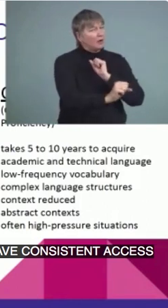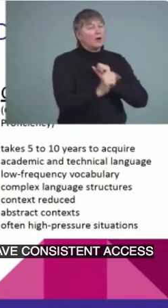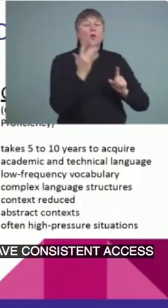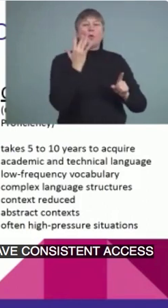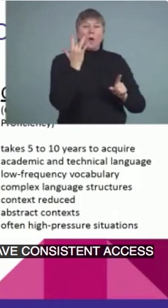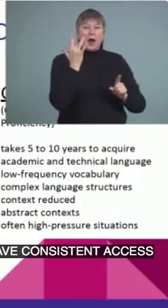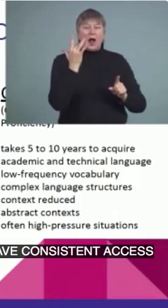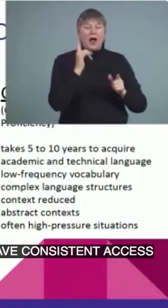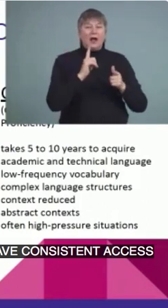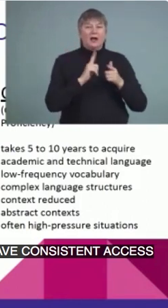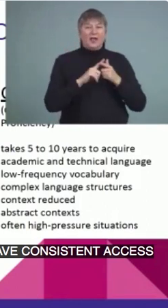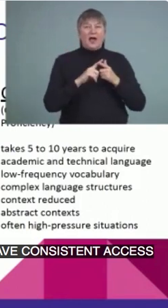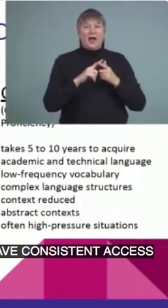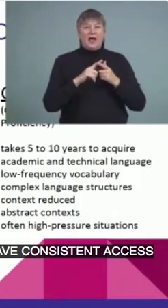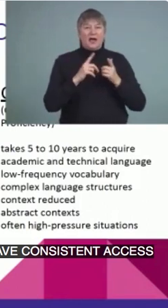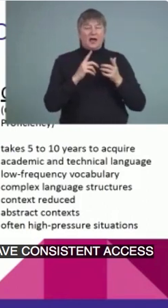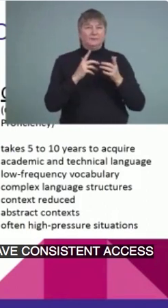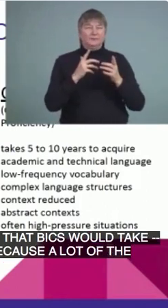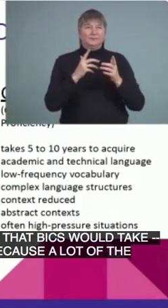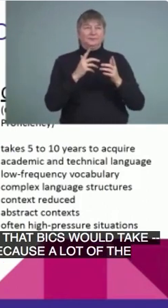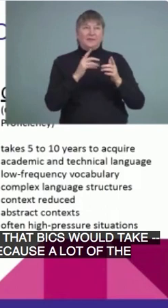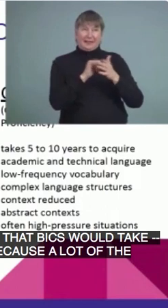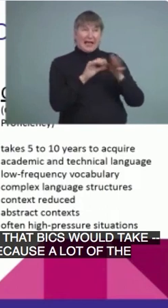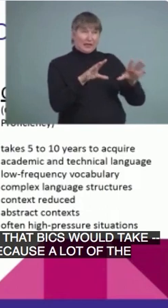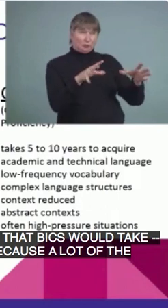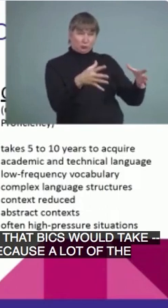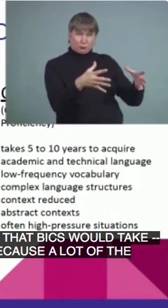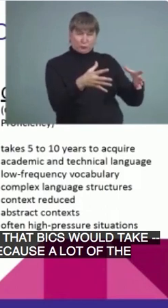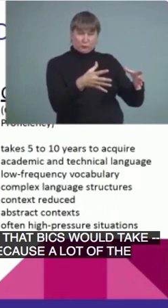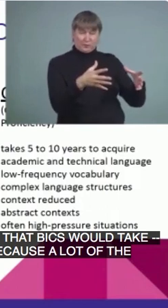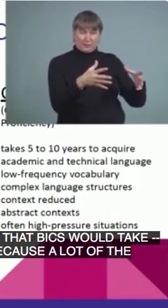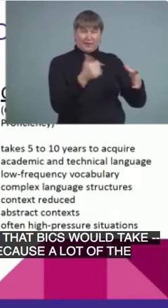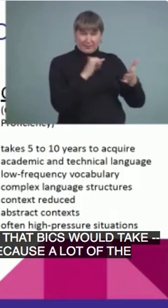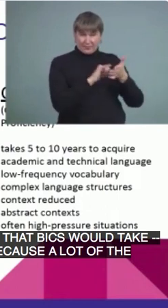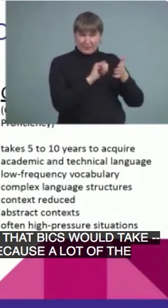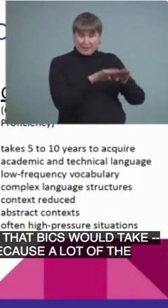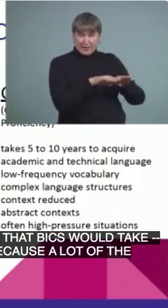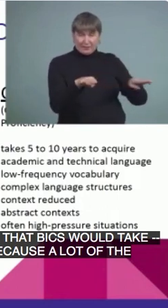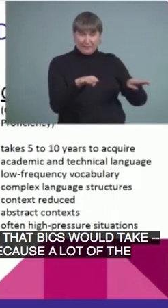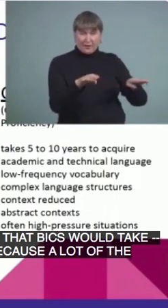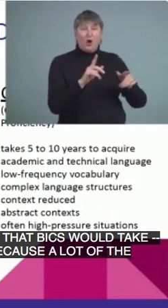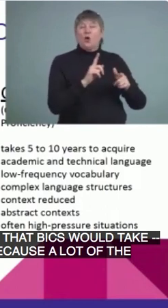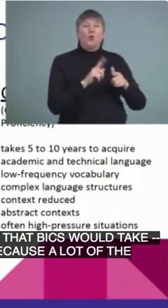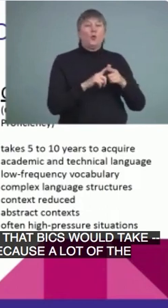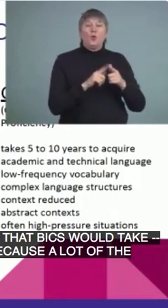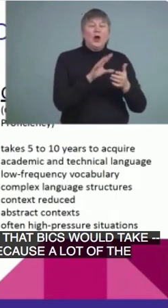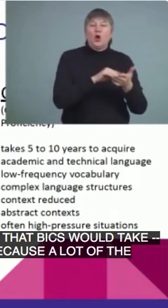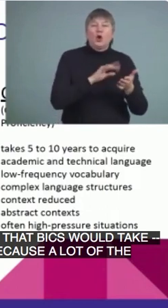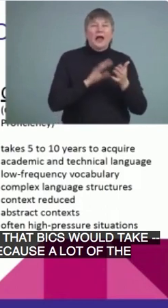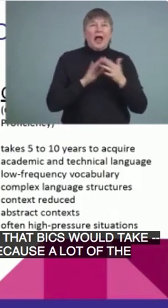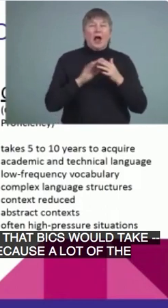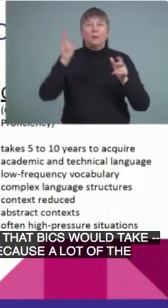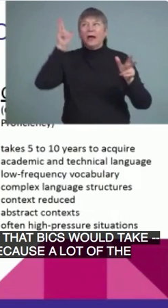language that's expressed in this tier at this level is learned by overhearing. And